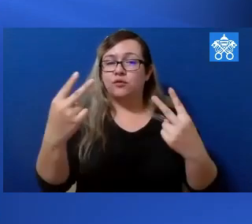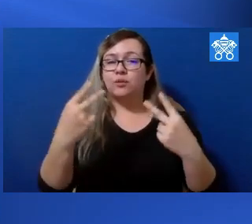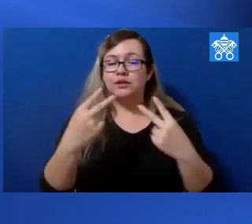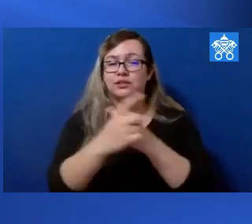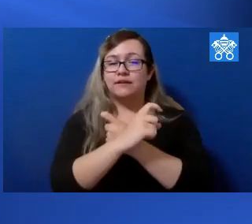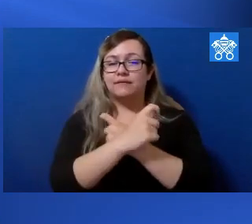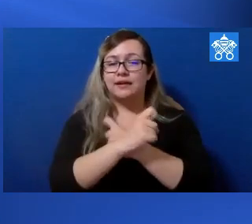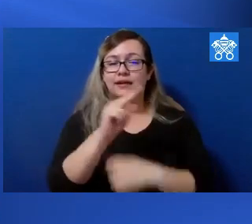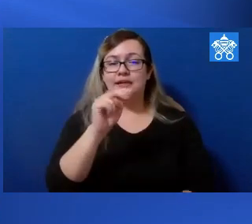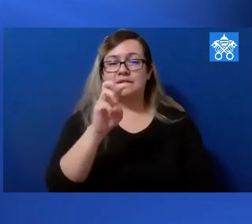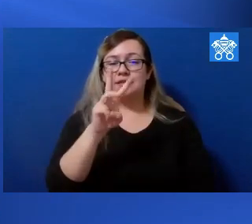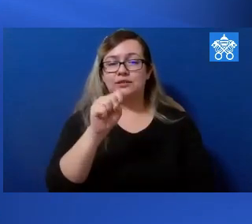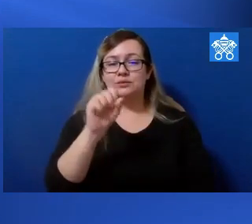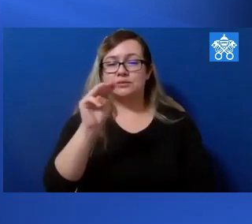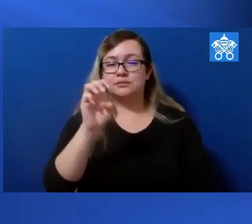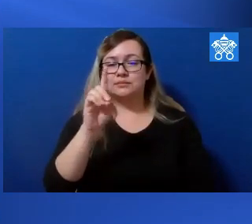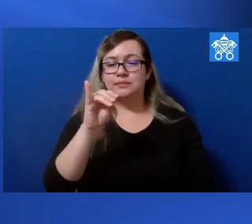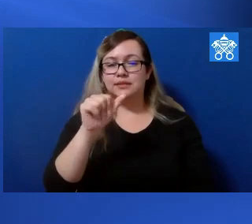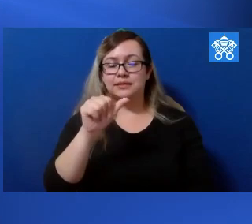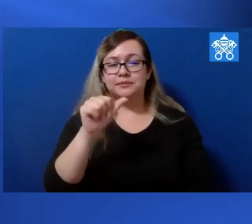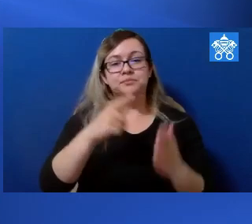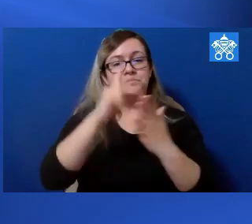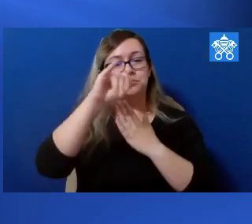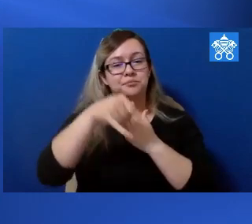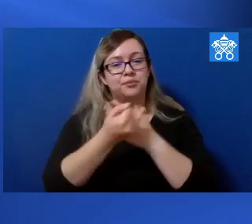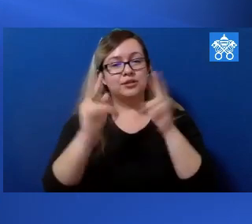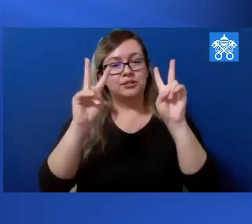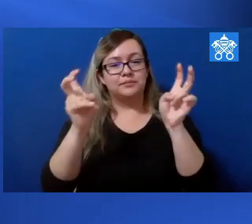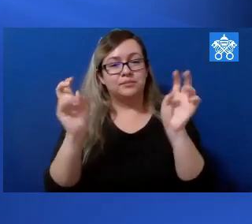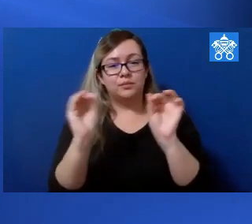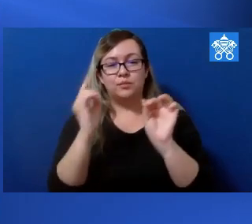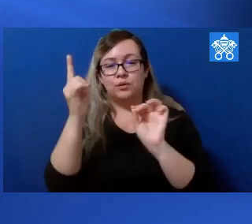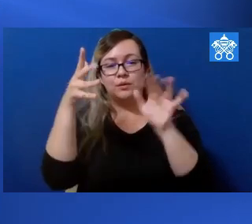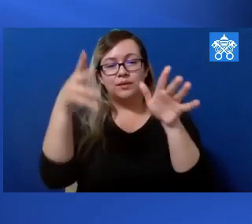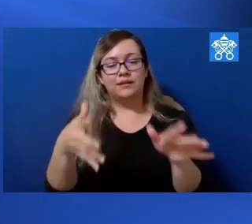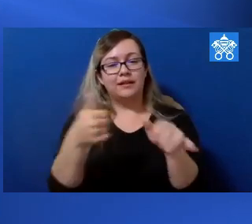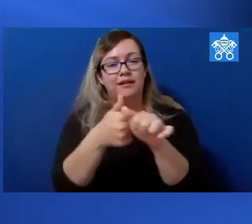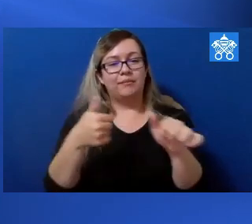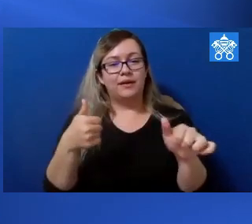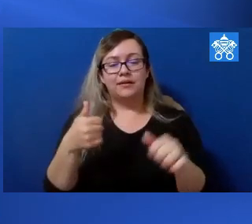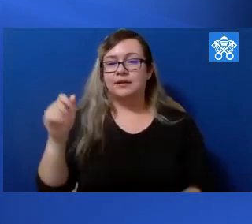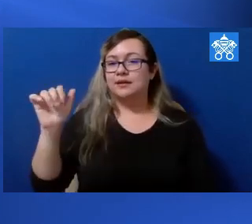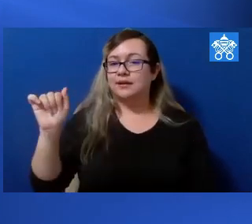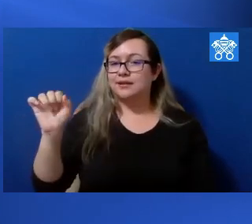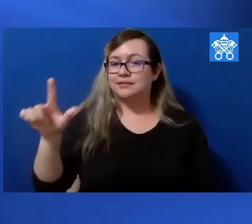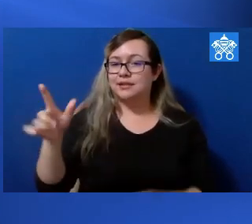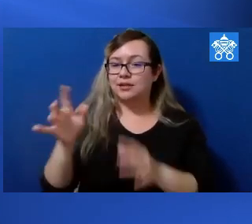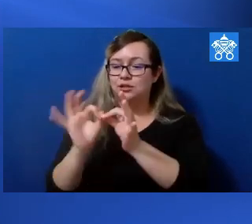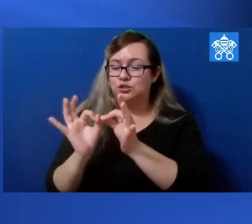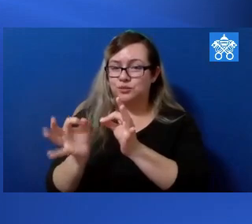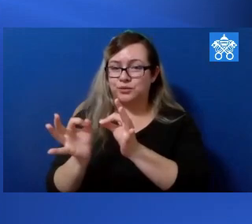in a special way, including Catholic TV, the Catholic Faith Network, Shalom World Television Networks USA,